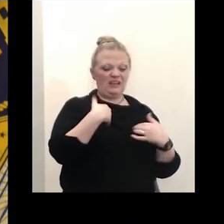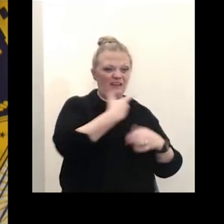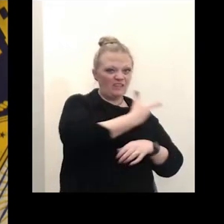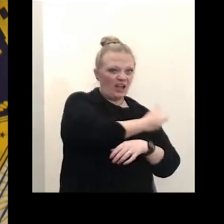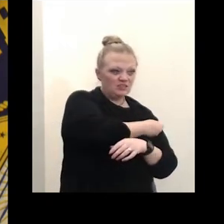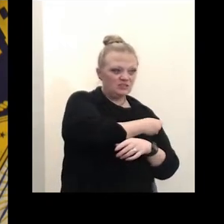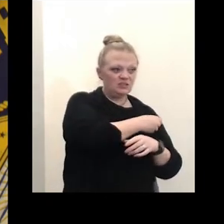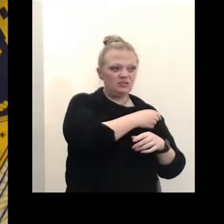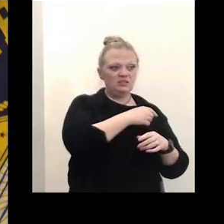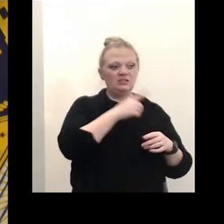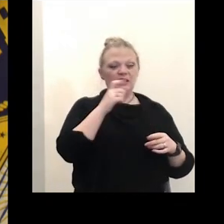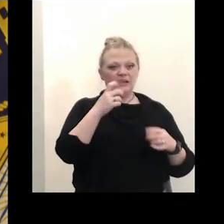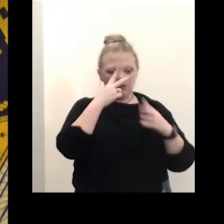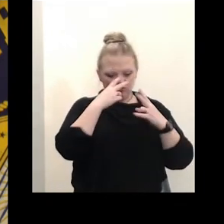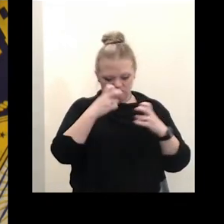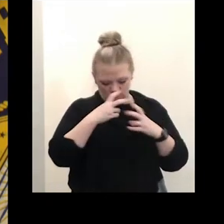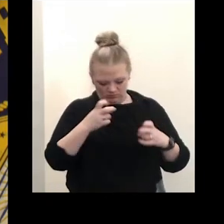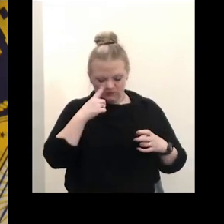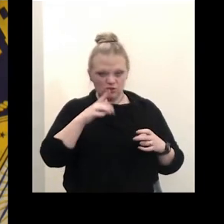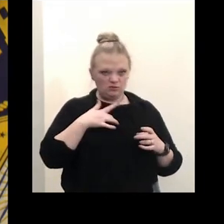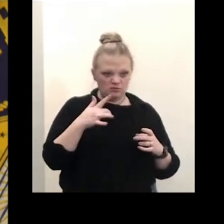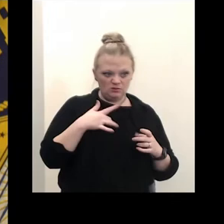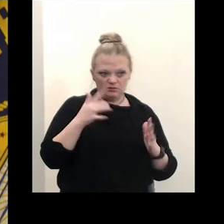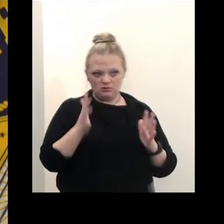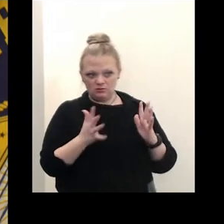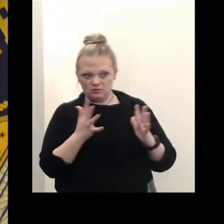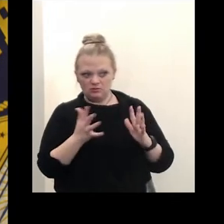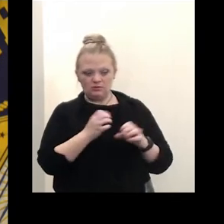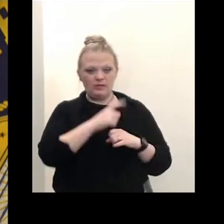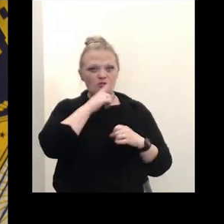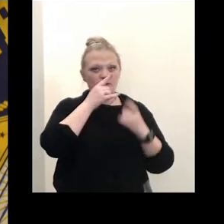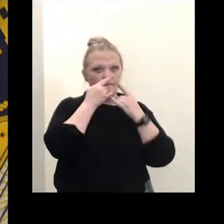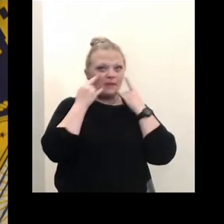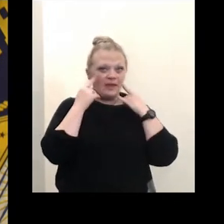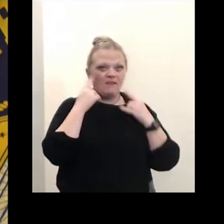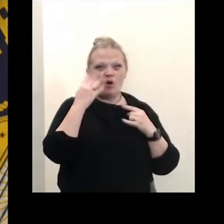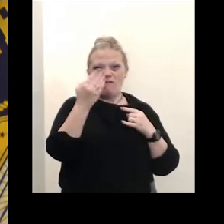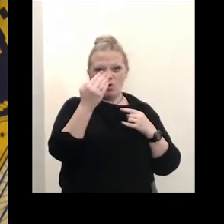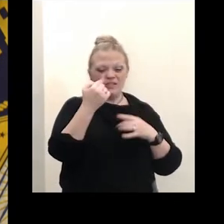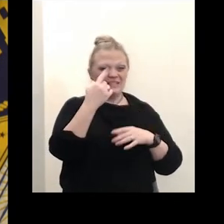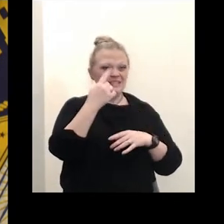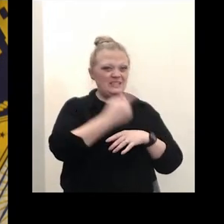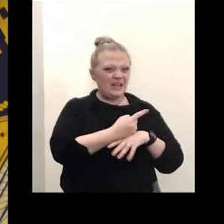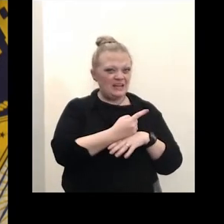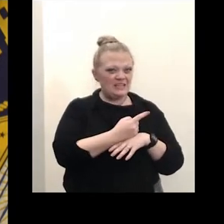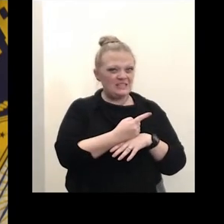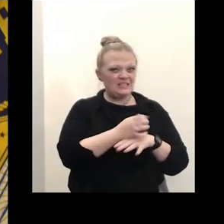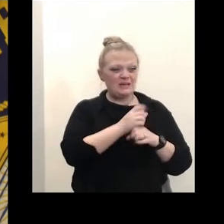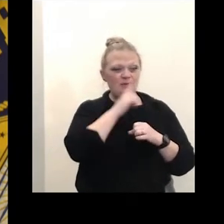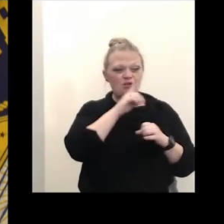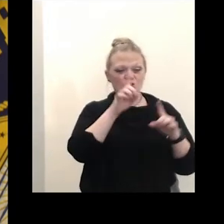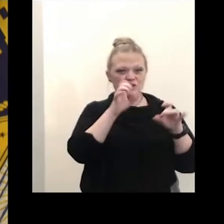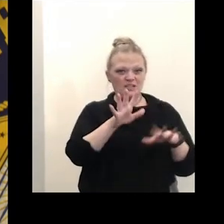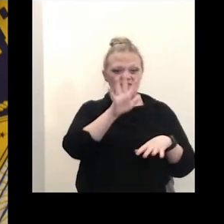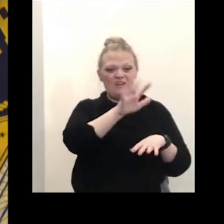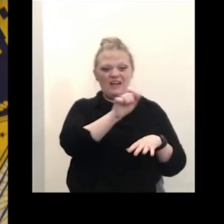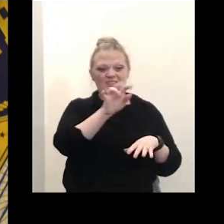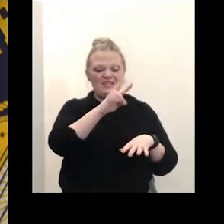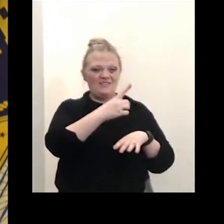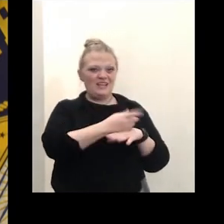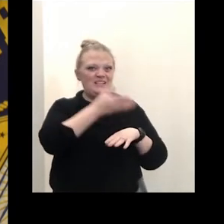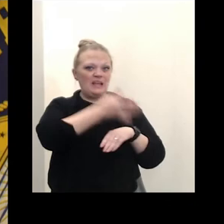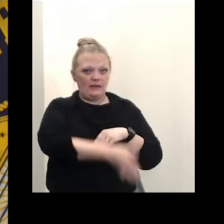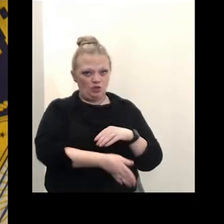uh watching out for their symptoms making sure everybody's fully masked for 14 days and make sure that they get a test five to seven days afterwards